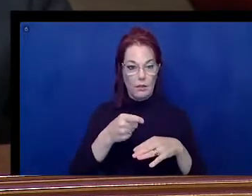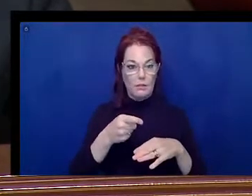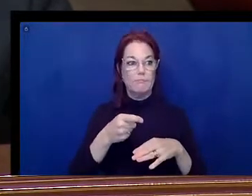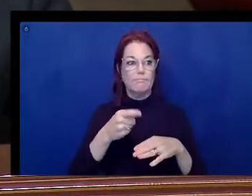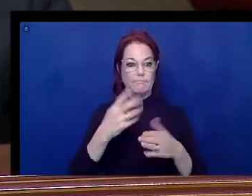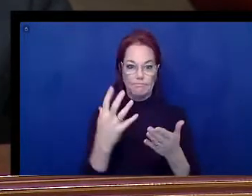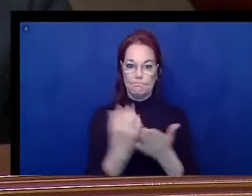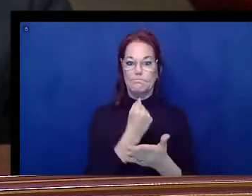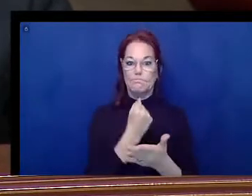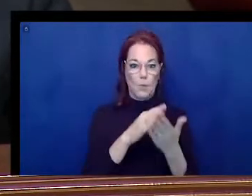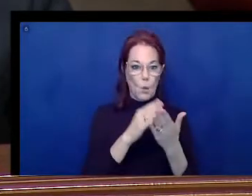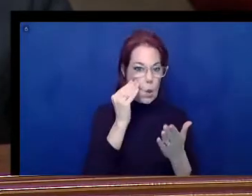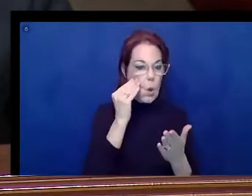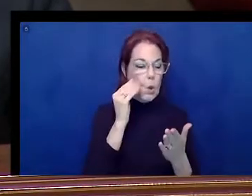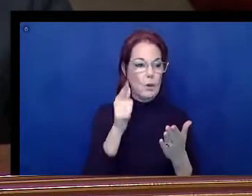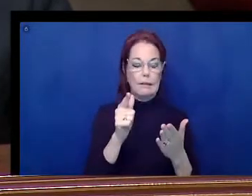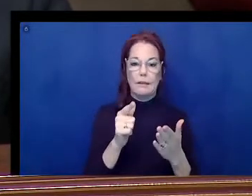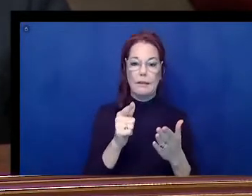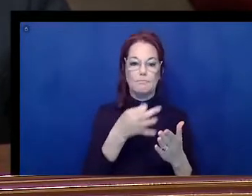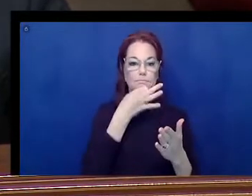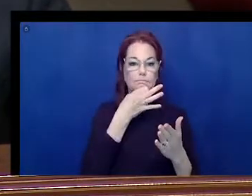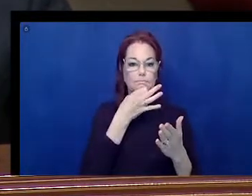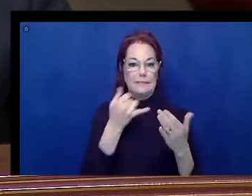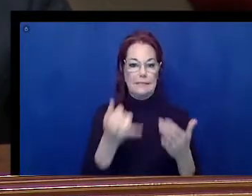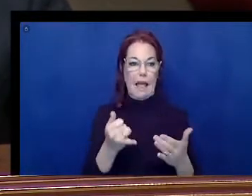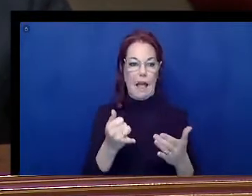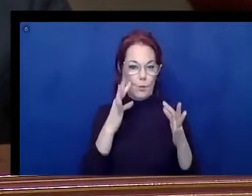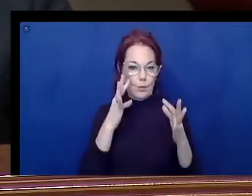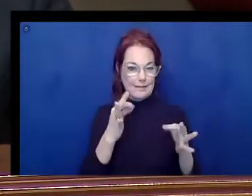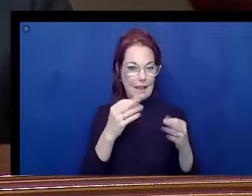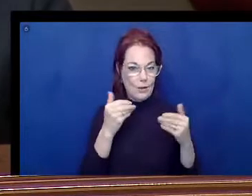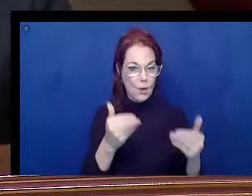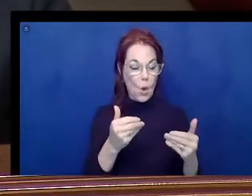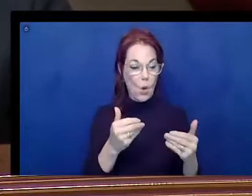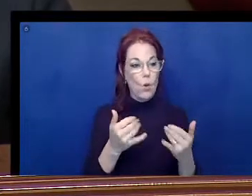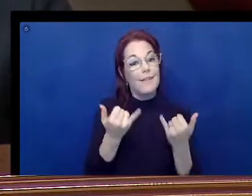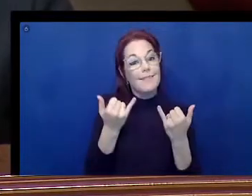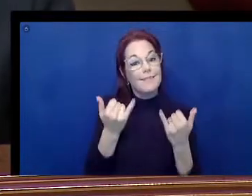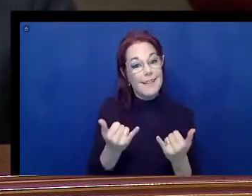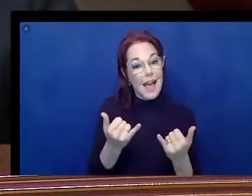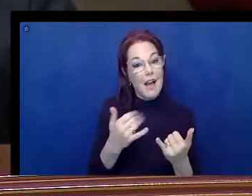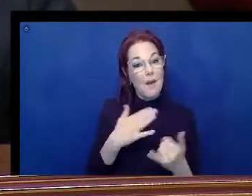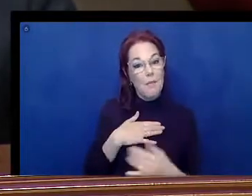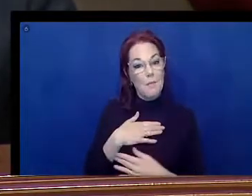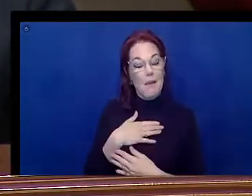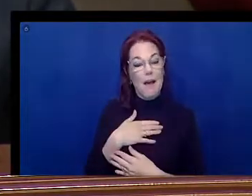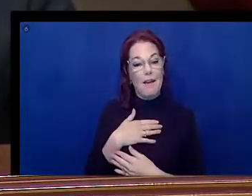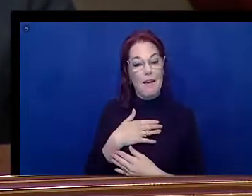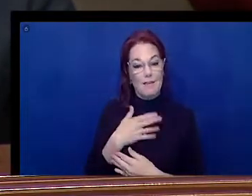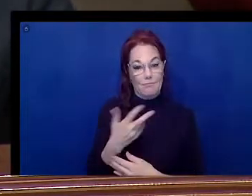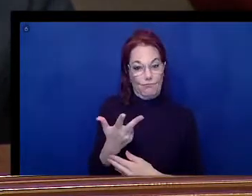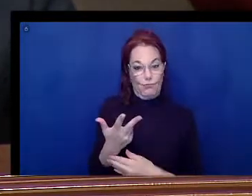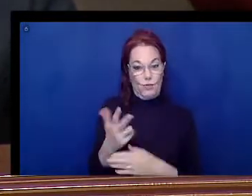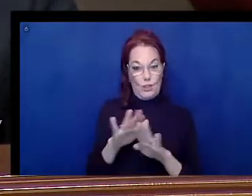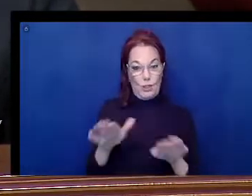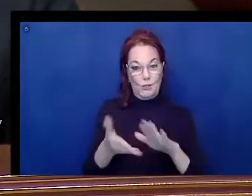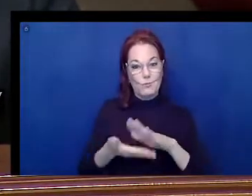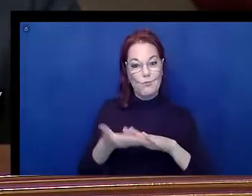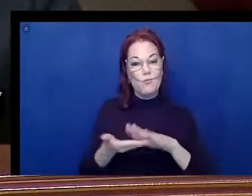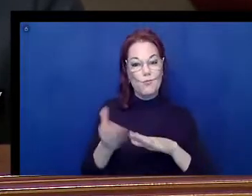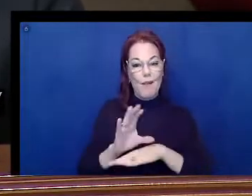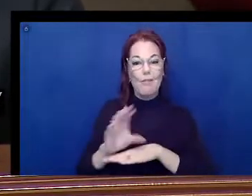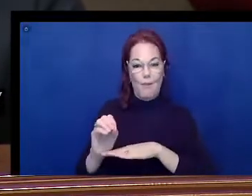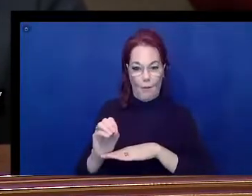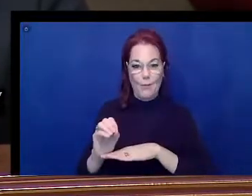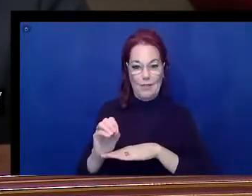and we decided to do it. And he and my younger son now run the company with one of my two daughters. I was listening